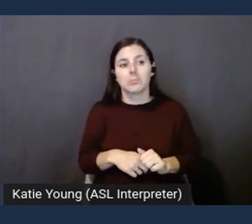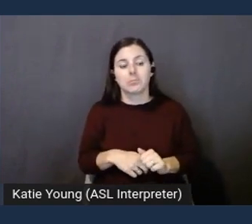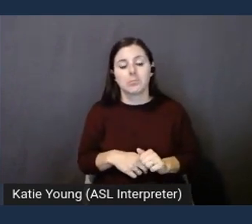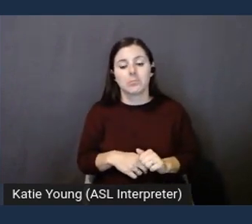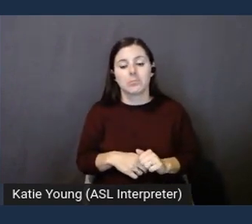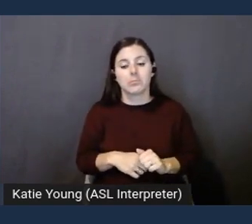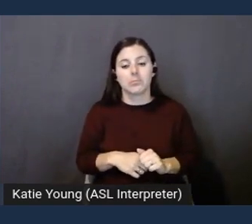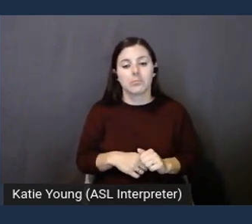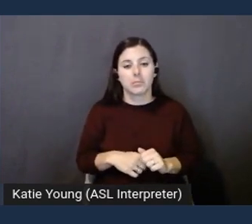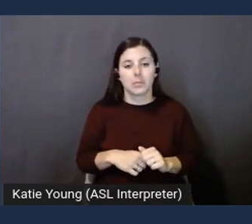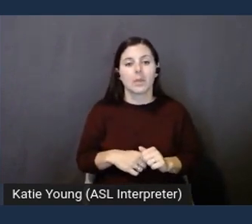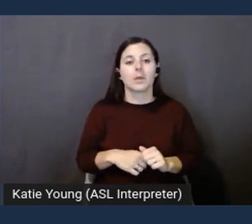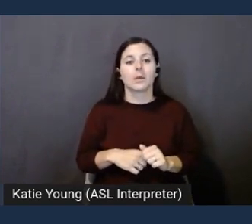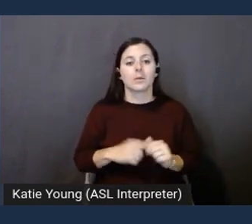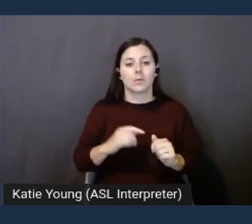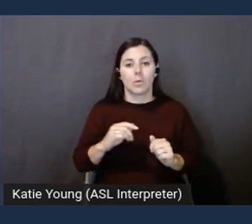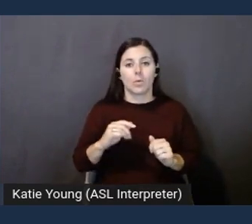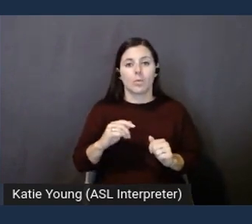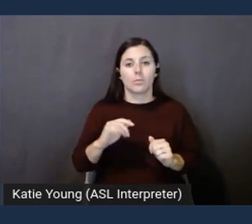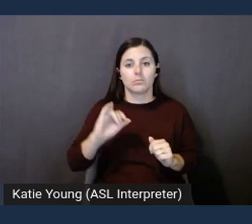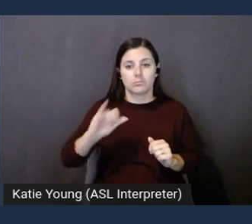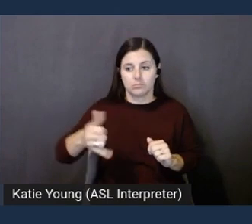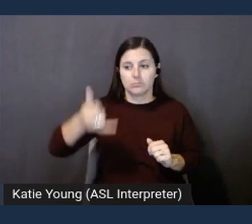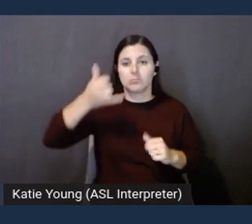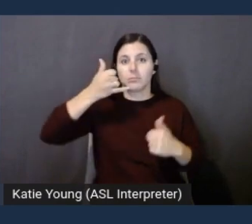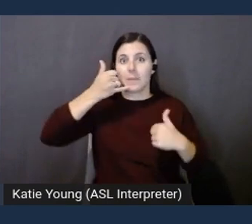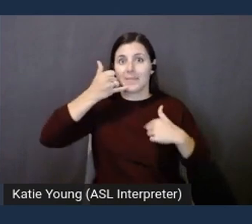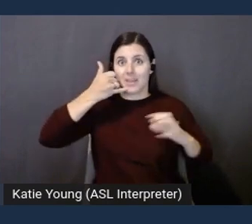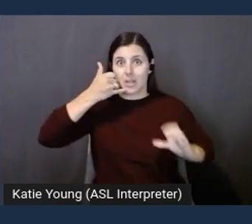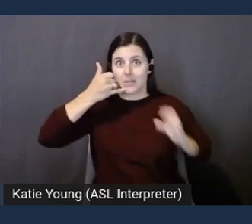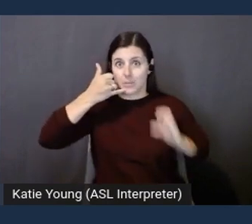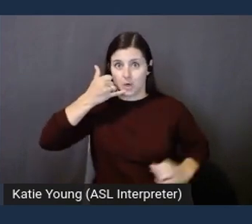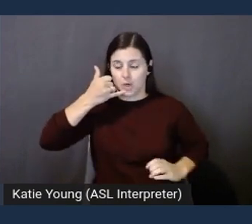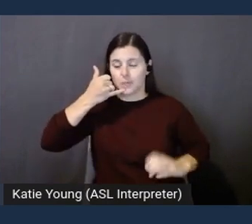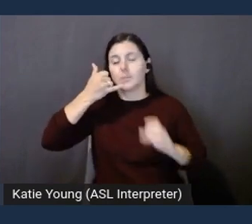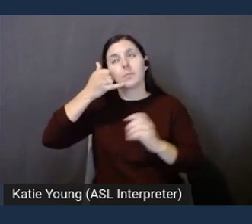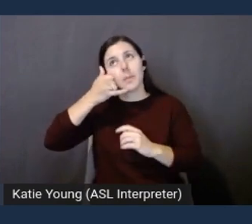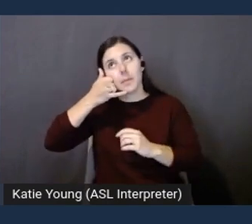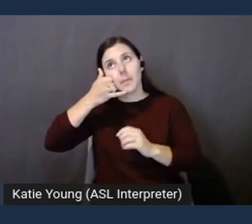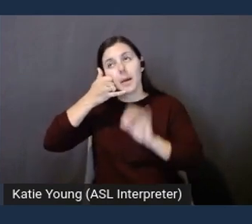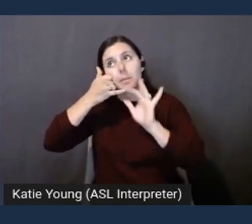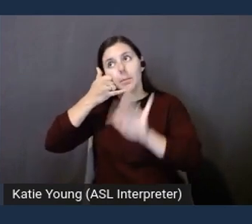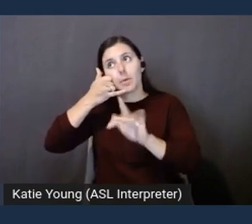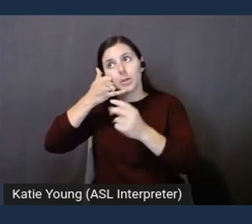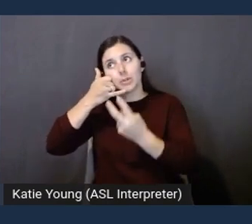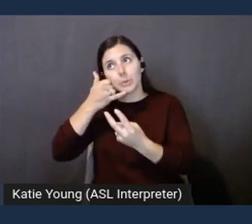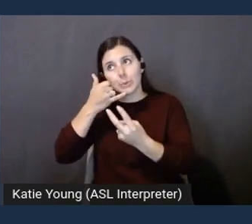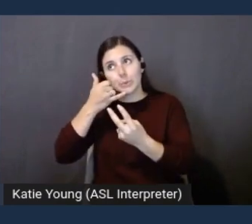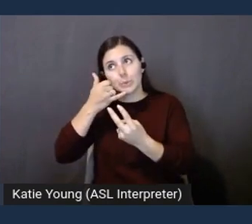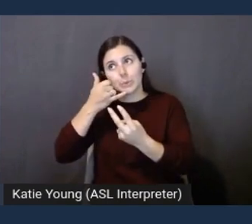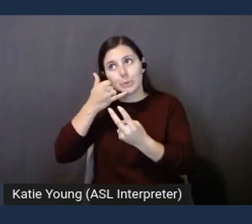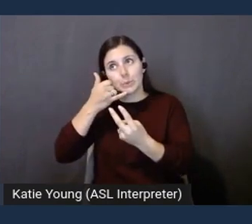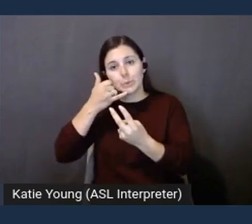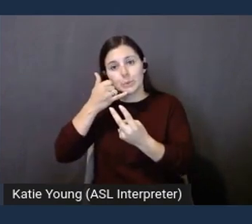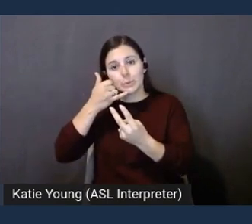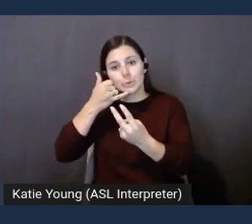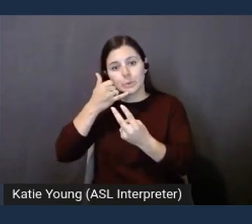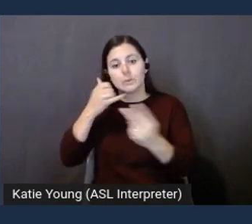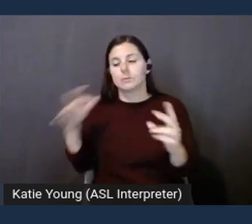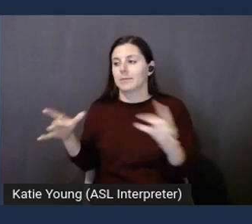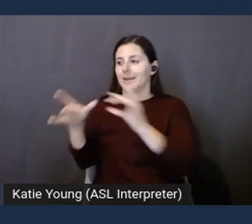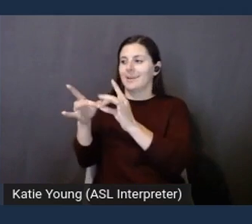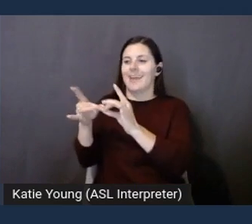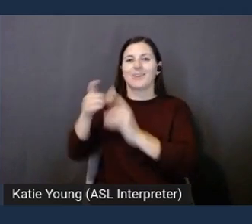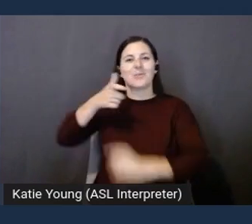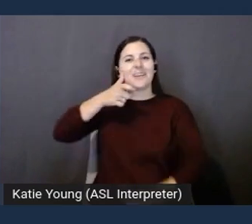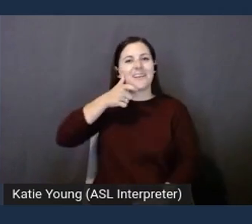is, I'll pick up the call and I'll press 2. And then, I will show you the agent interface within Connect where that call is being received.